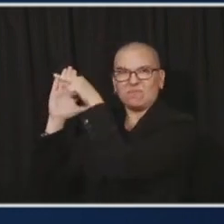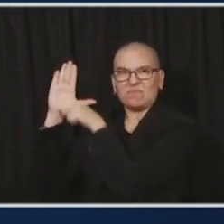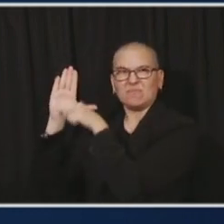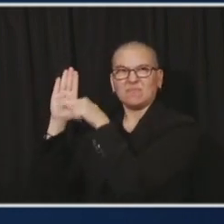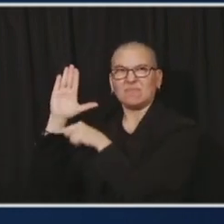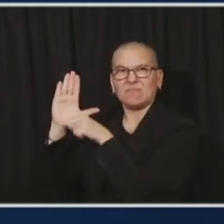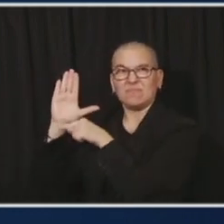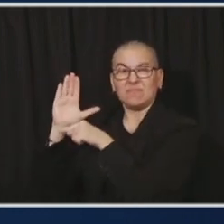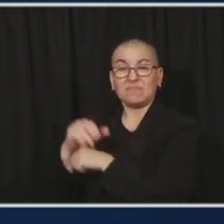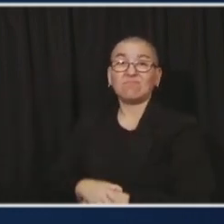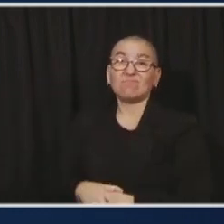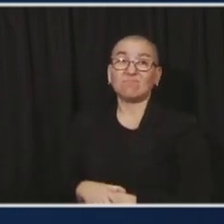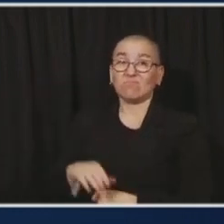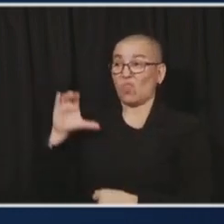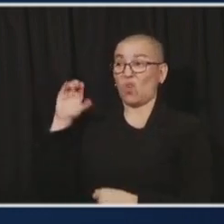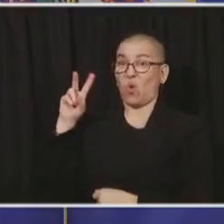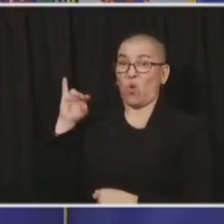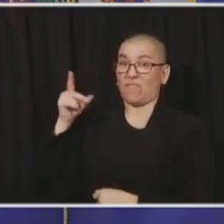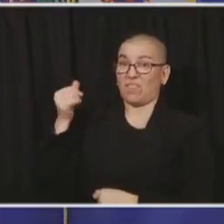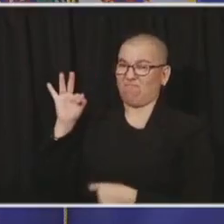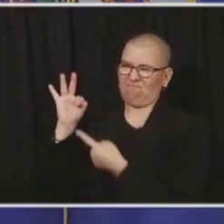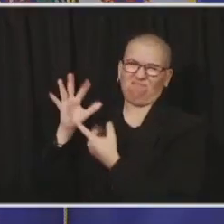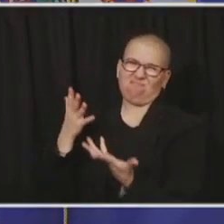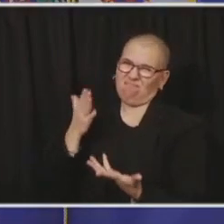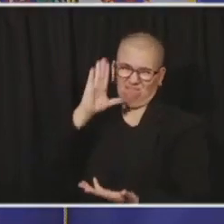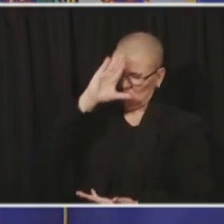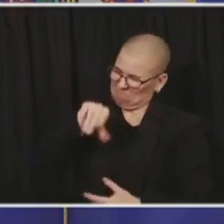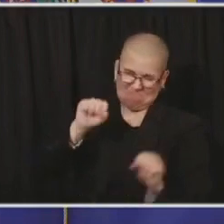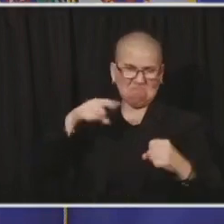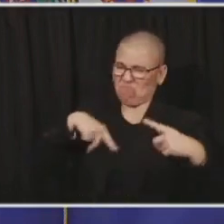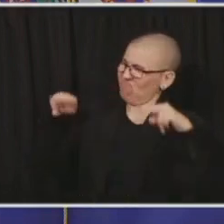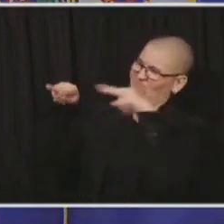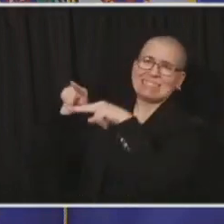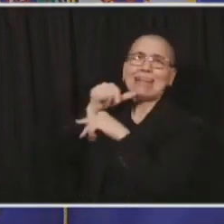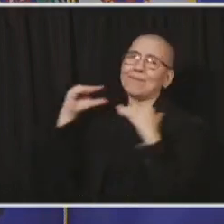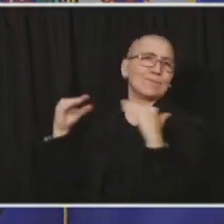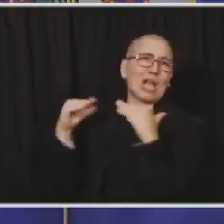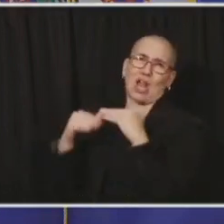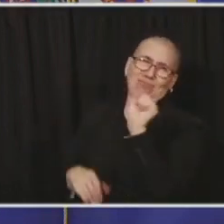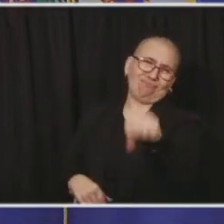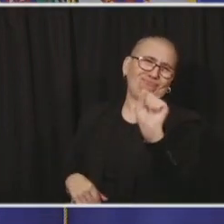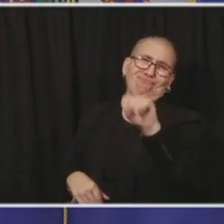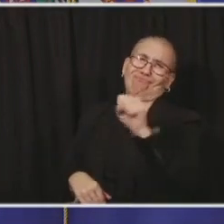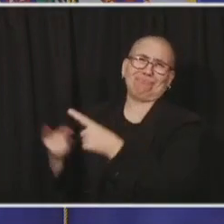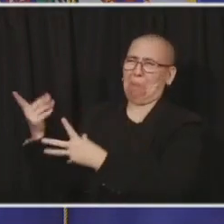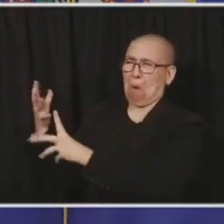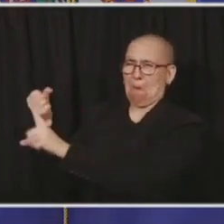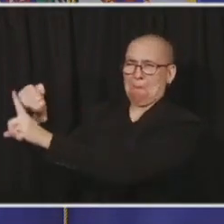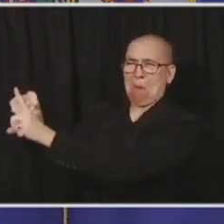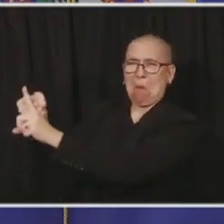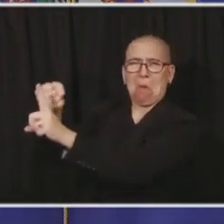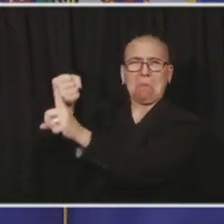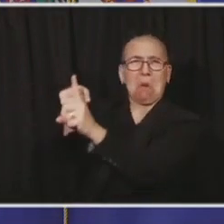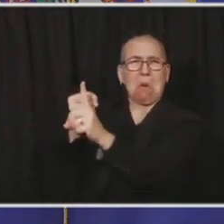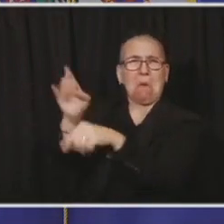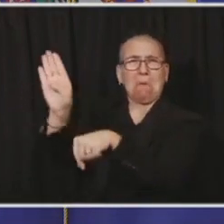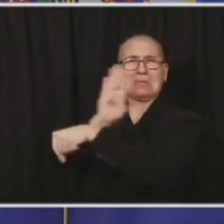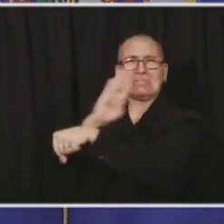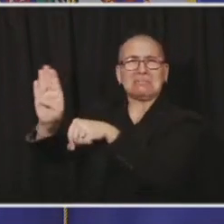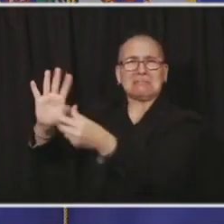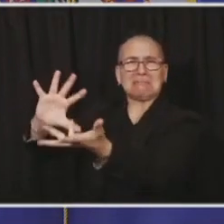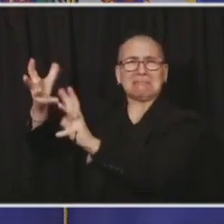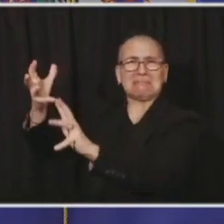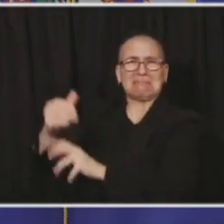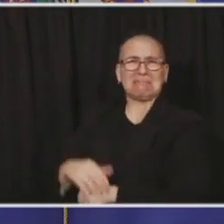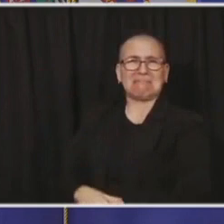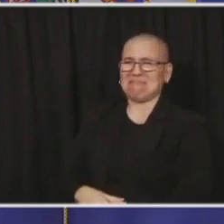impacts certain industries more than others, it feels incredibly painful to those industries because it is. And we needed to make sure, and I'm proud to